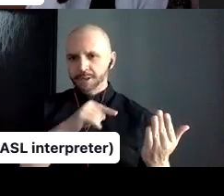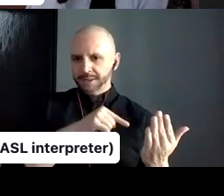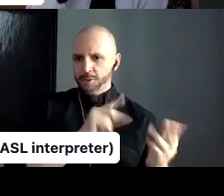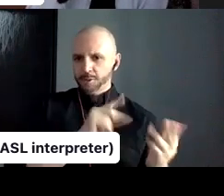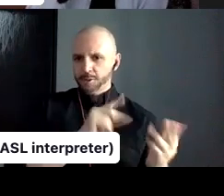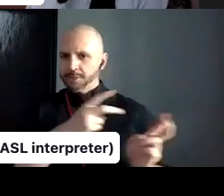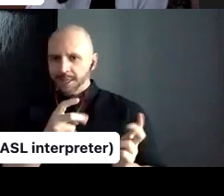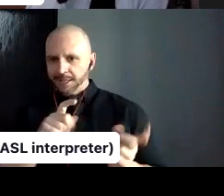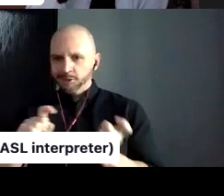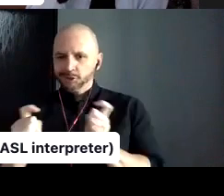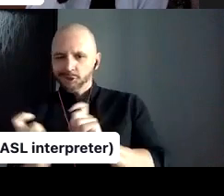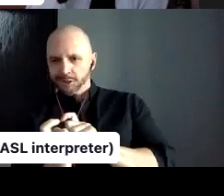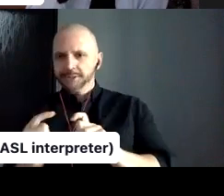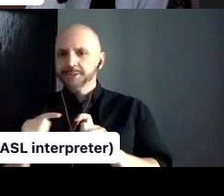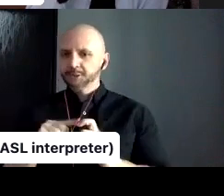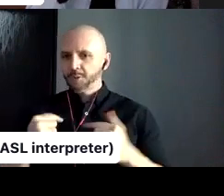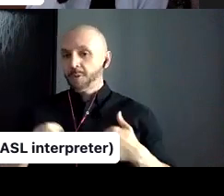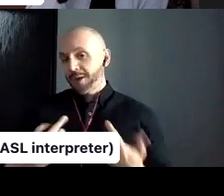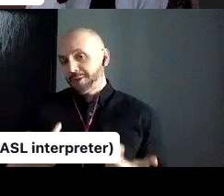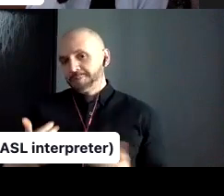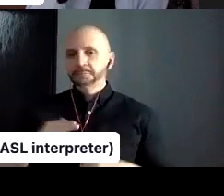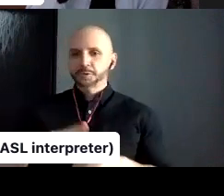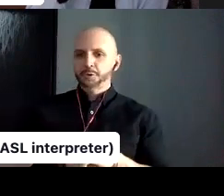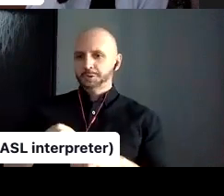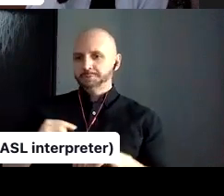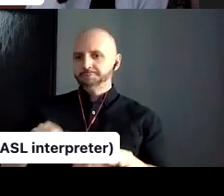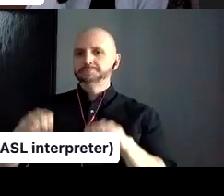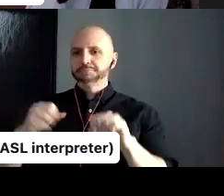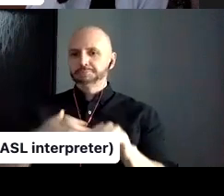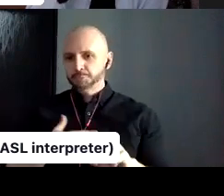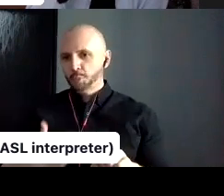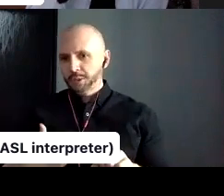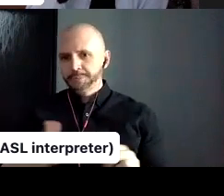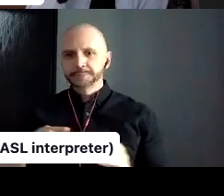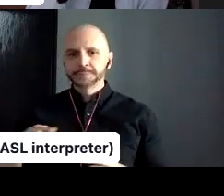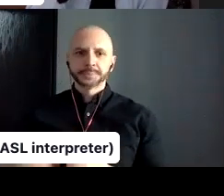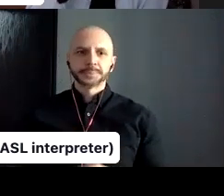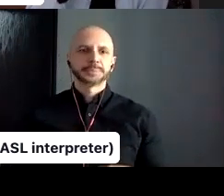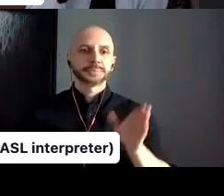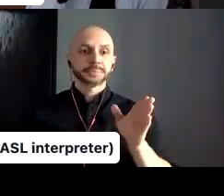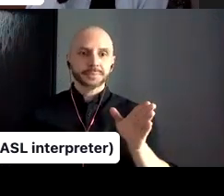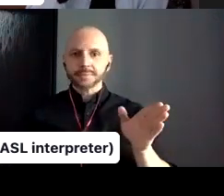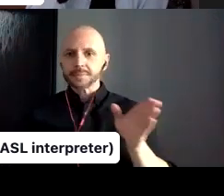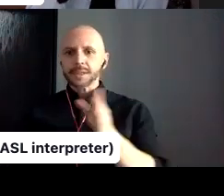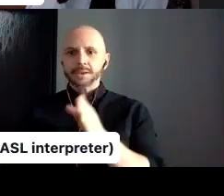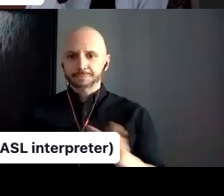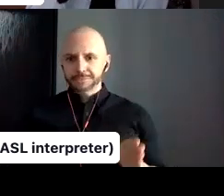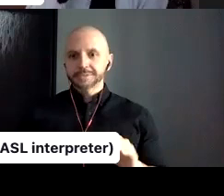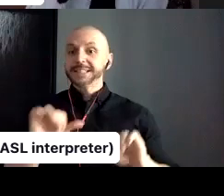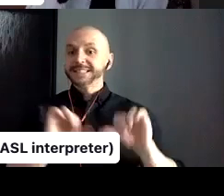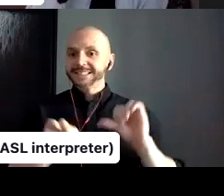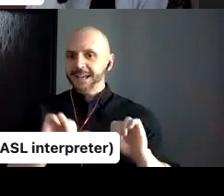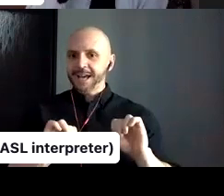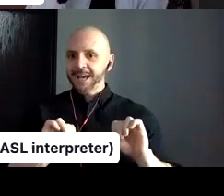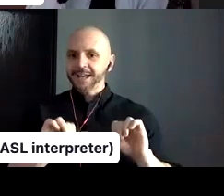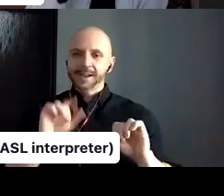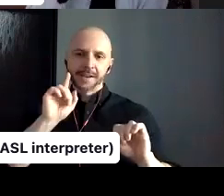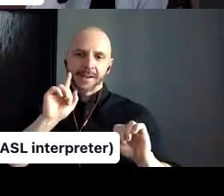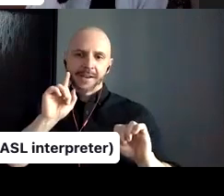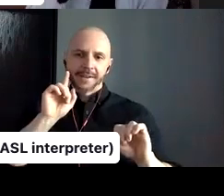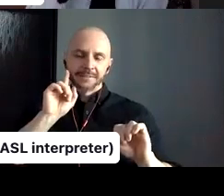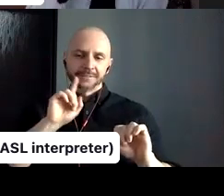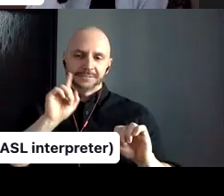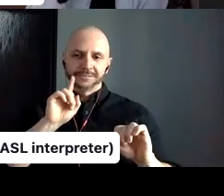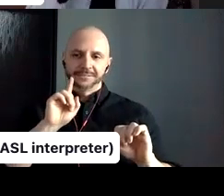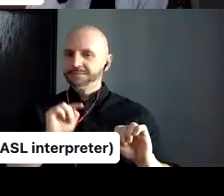lacking all the skills that all these beautiful classic sci-fi novels have, but yeah, trying to